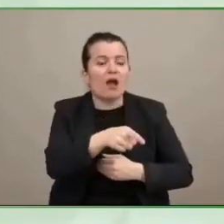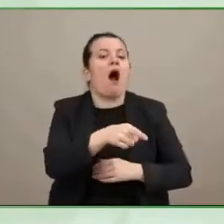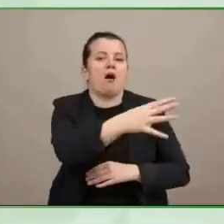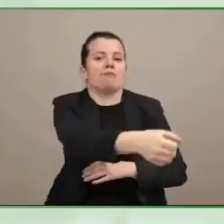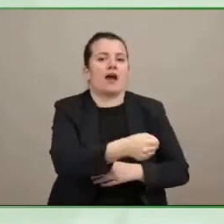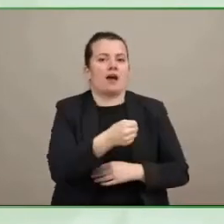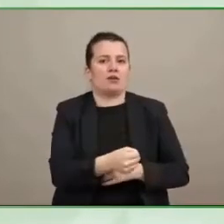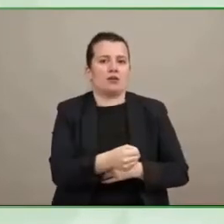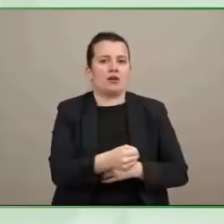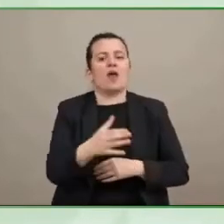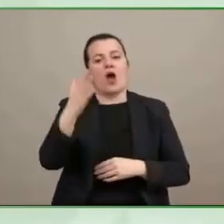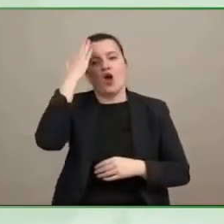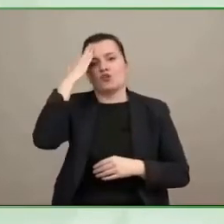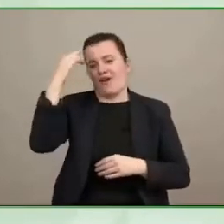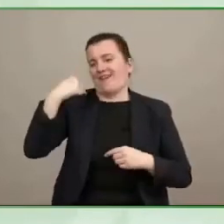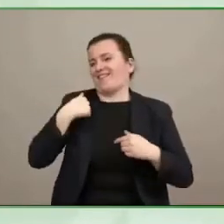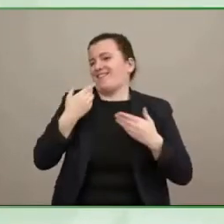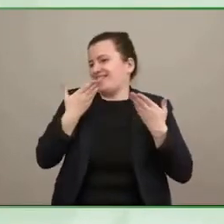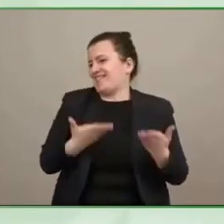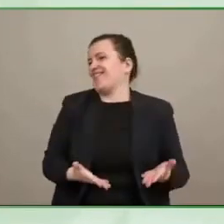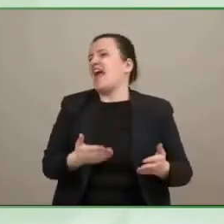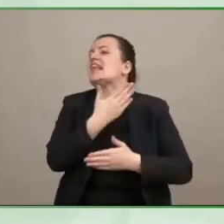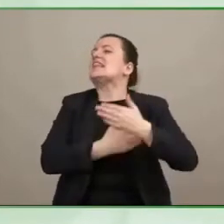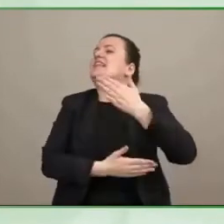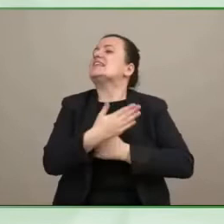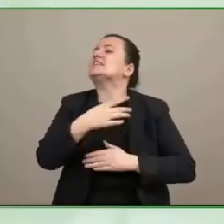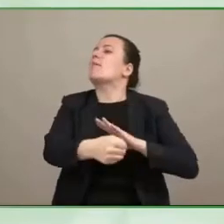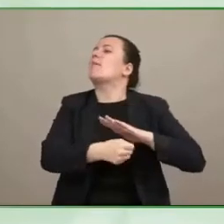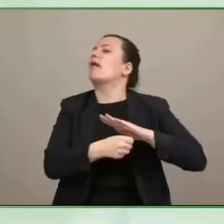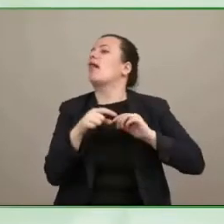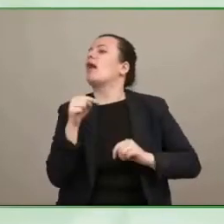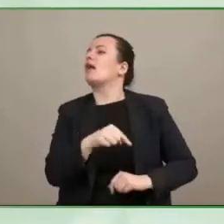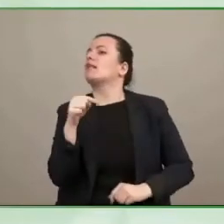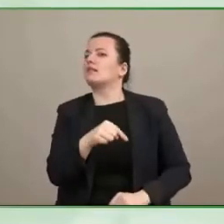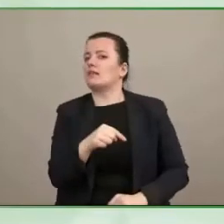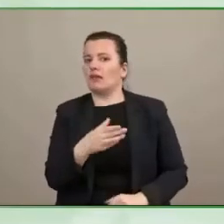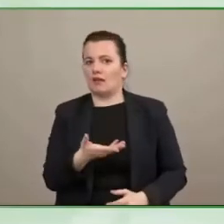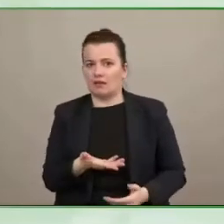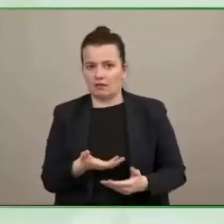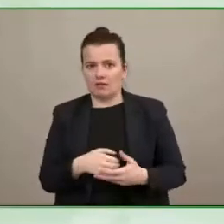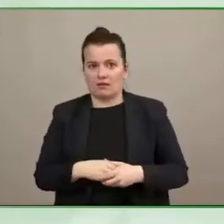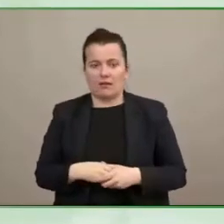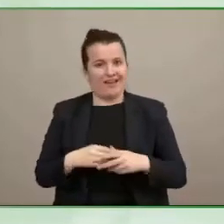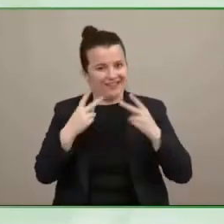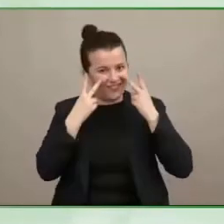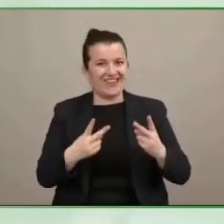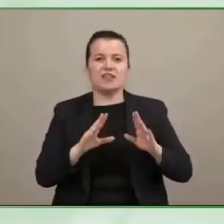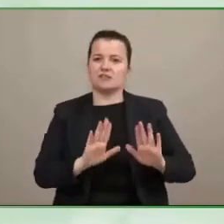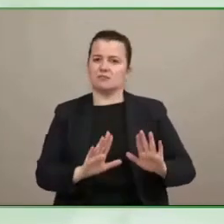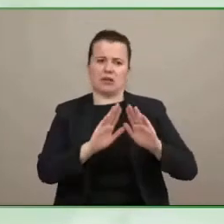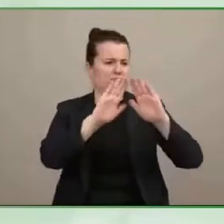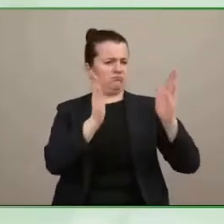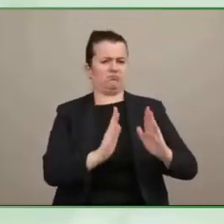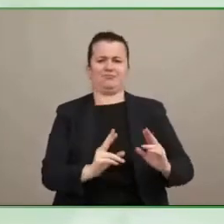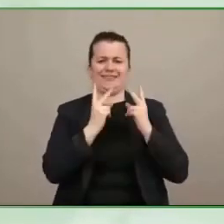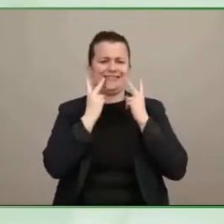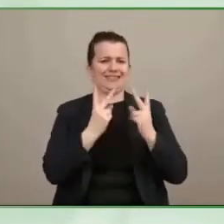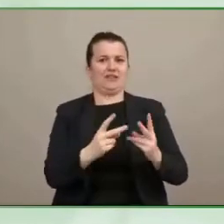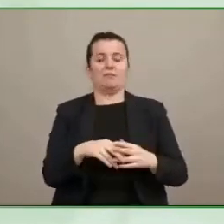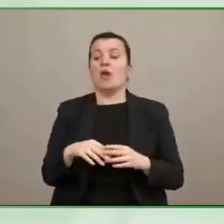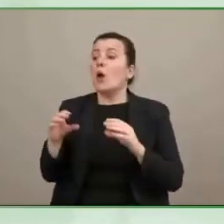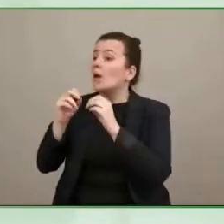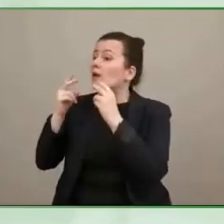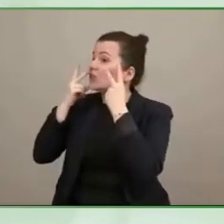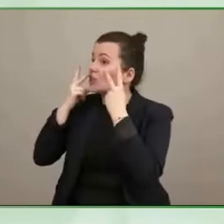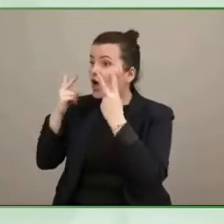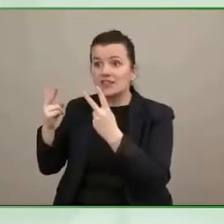know that they have a disability and they're looking for someone with a visible disability versus an invisible disability and hearing loss is an